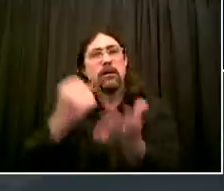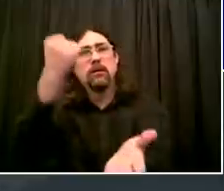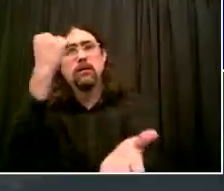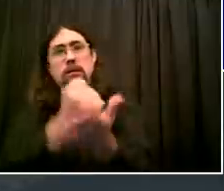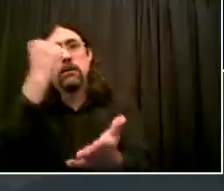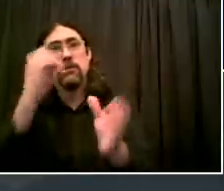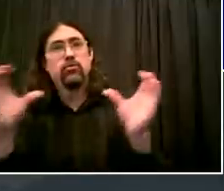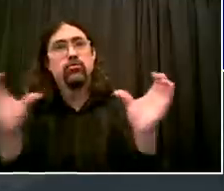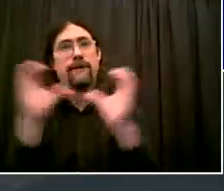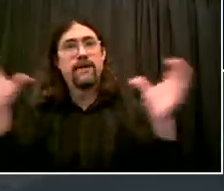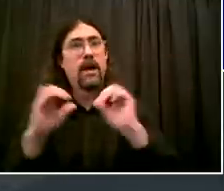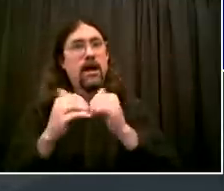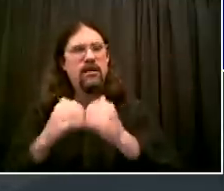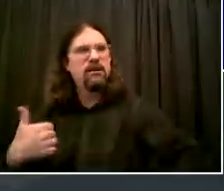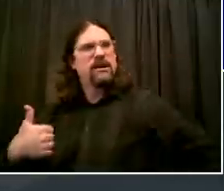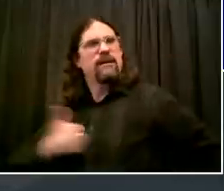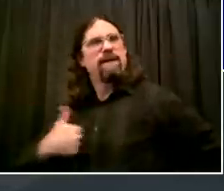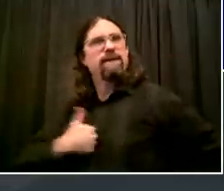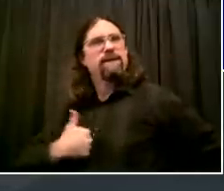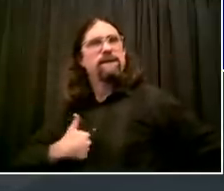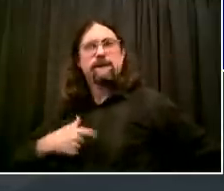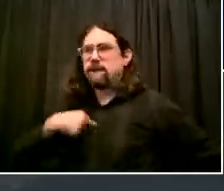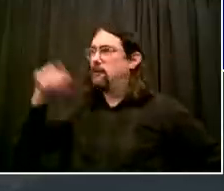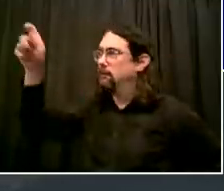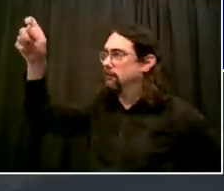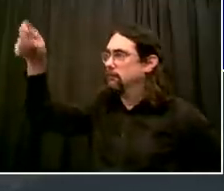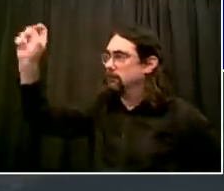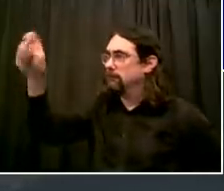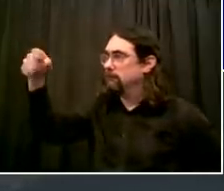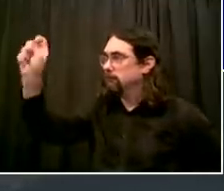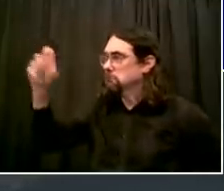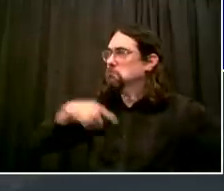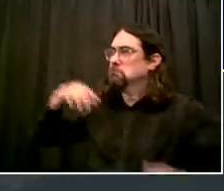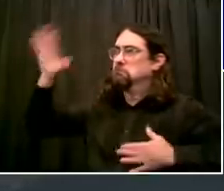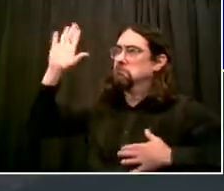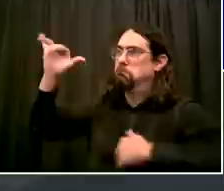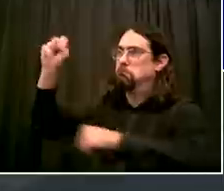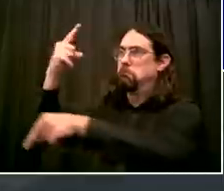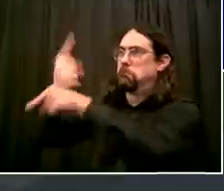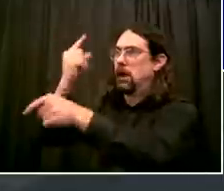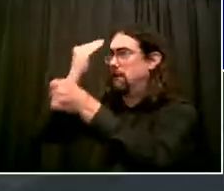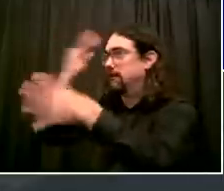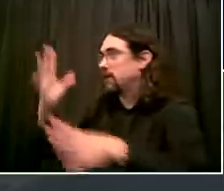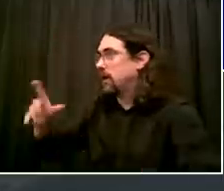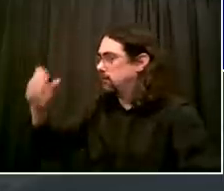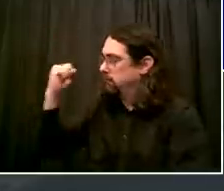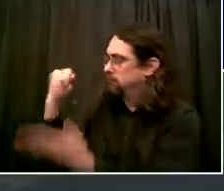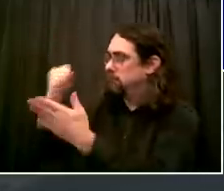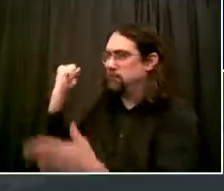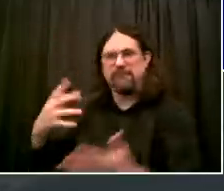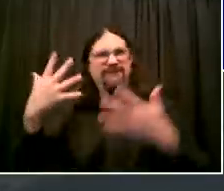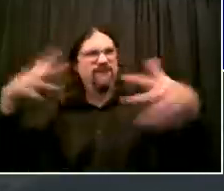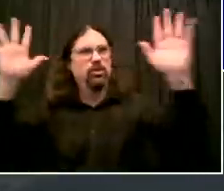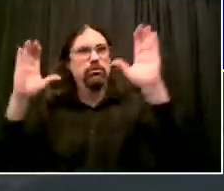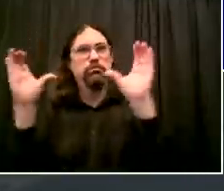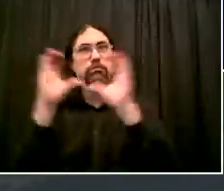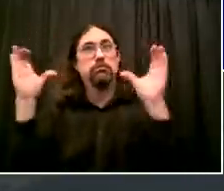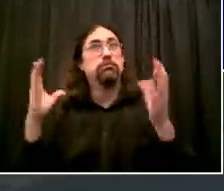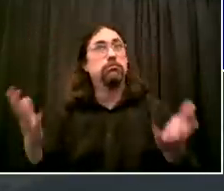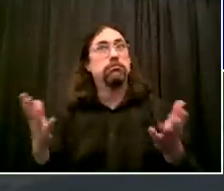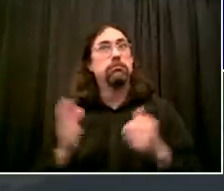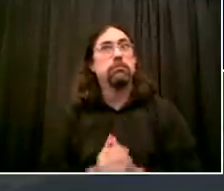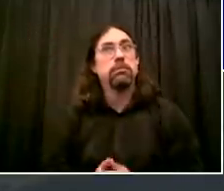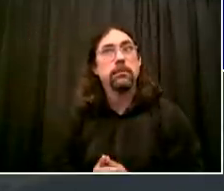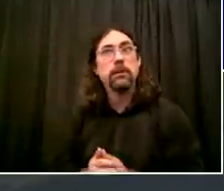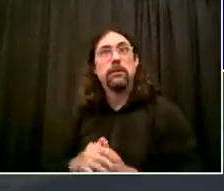The application form is being finalized. It'll be up online first thing tomorrow morning. It will take you literally only minutes to apply. And